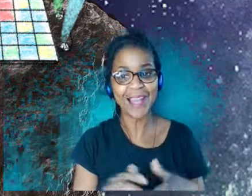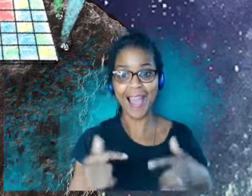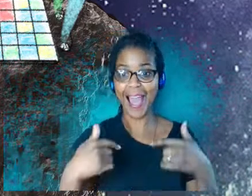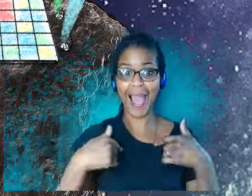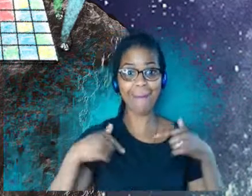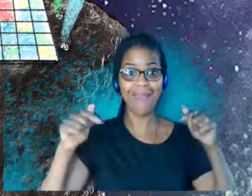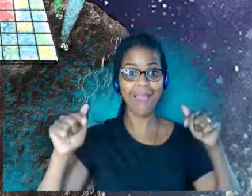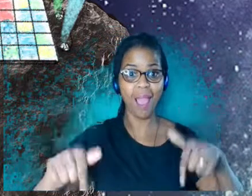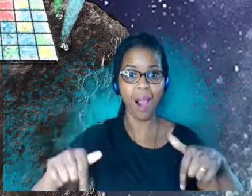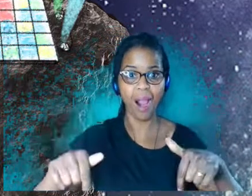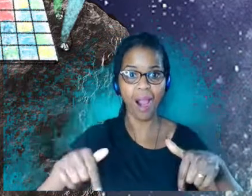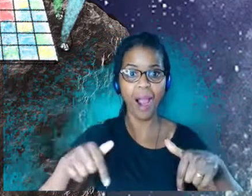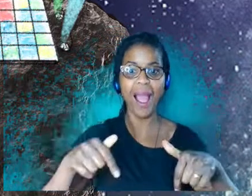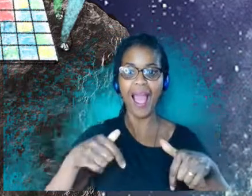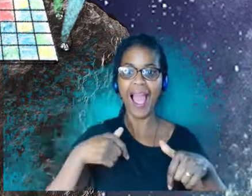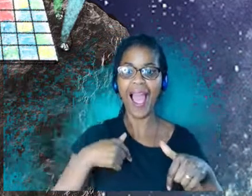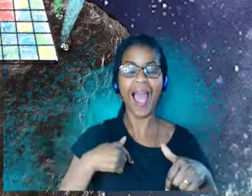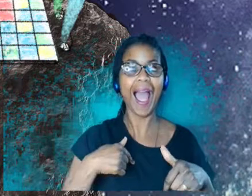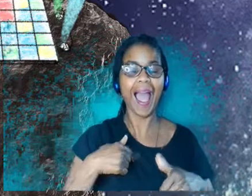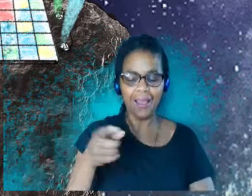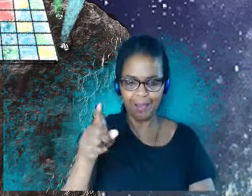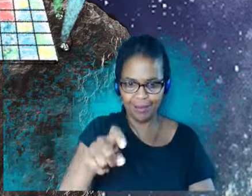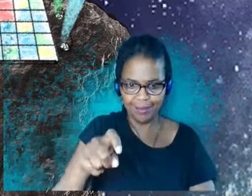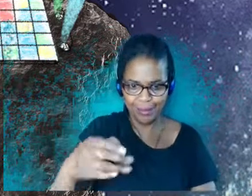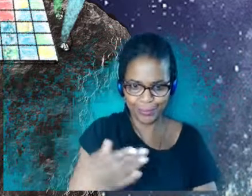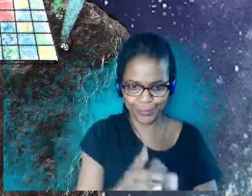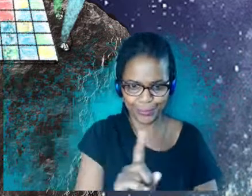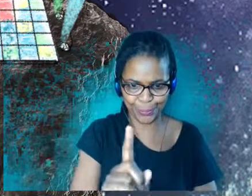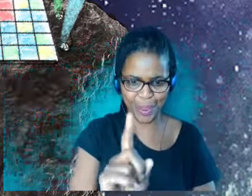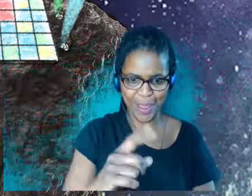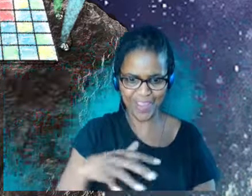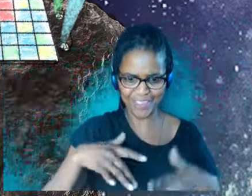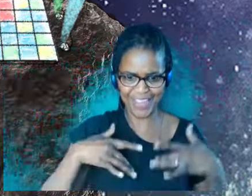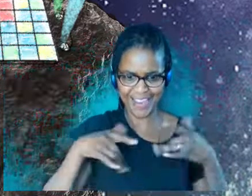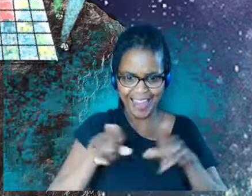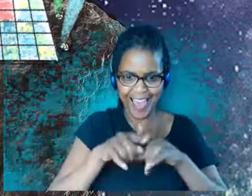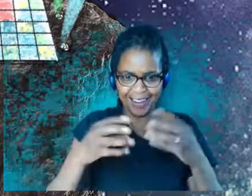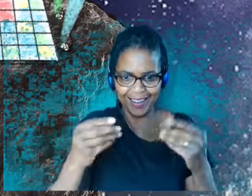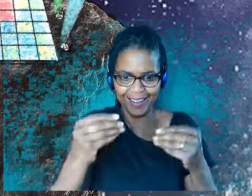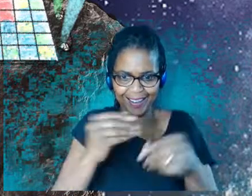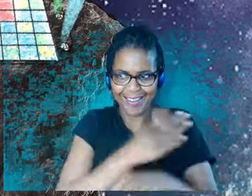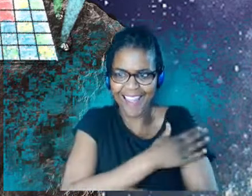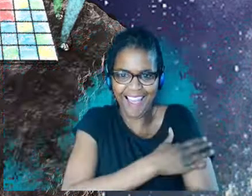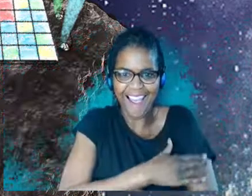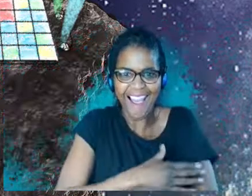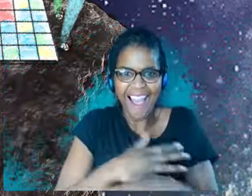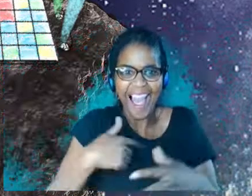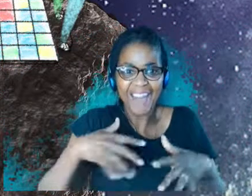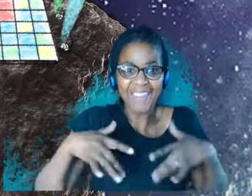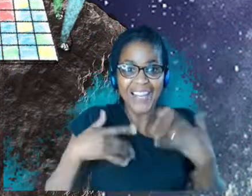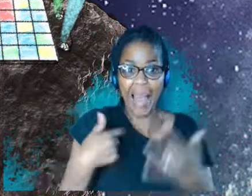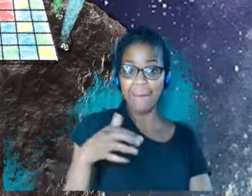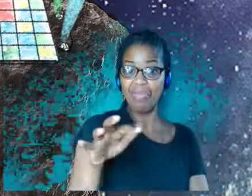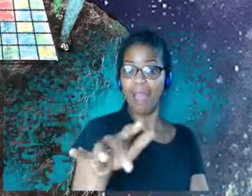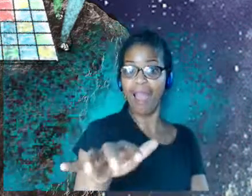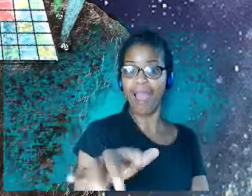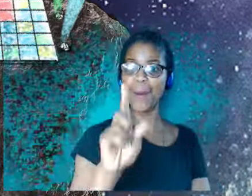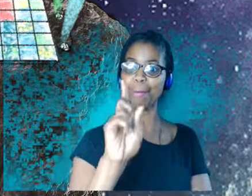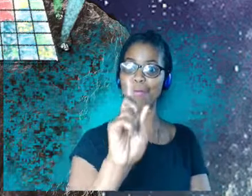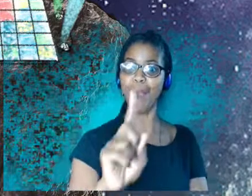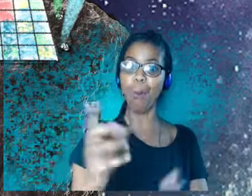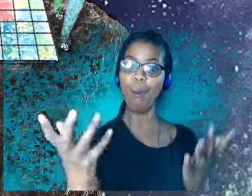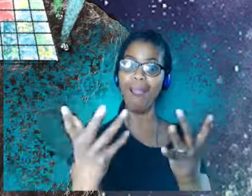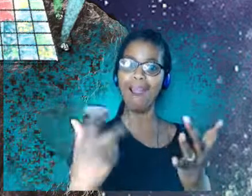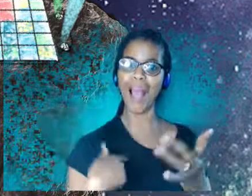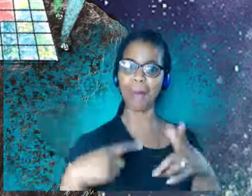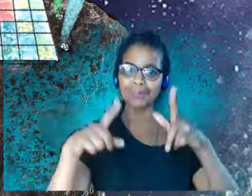this tactile feeling that I'm actually with these people and on this journey when we're all just sitting in the comfort, our own living rooms, our bedrooms.